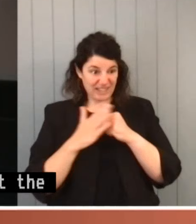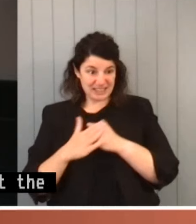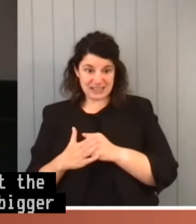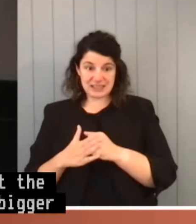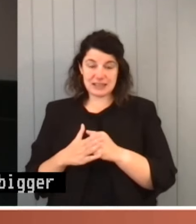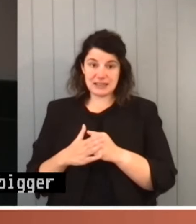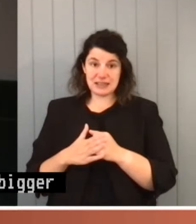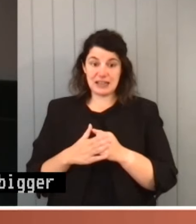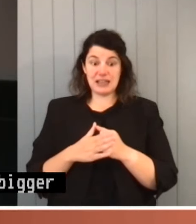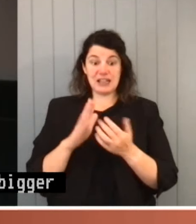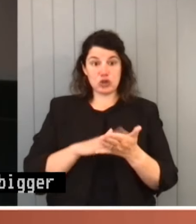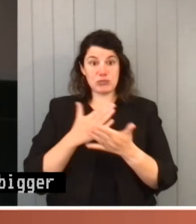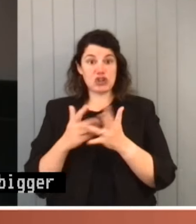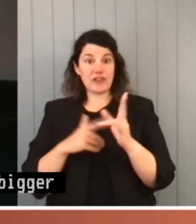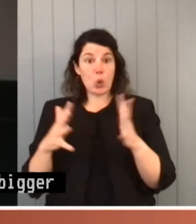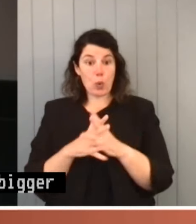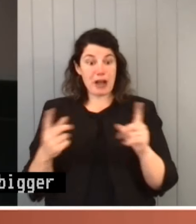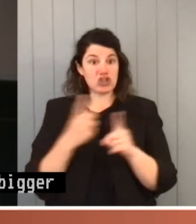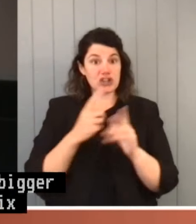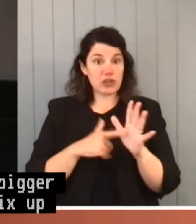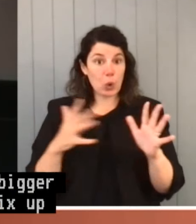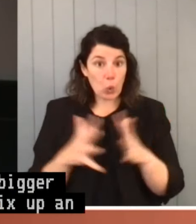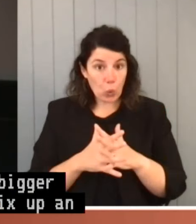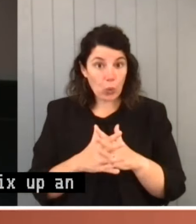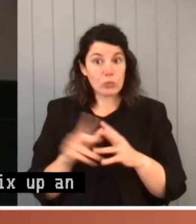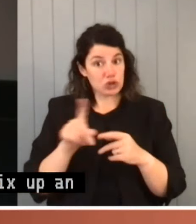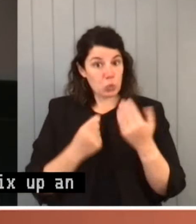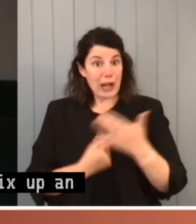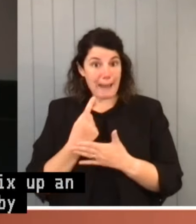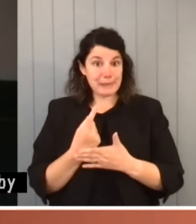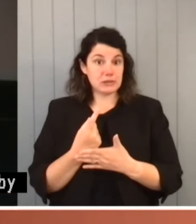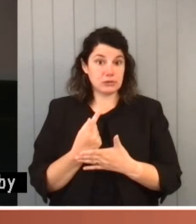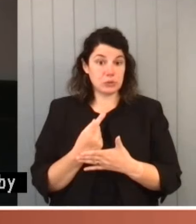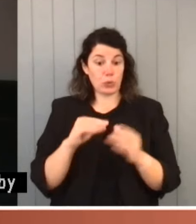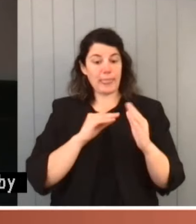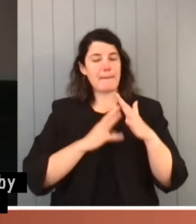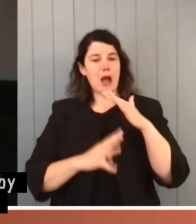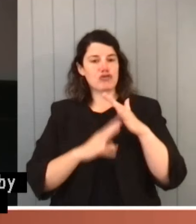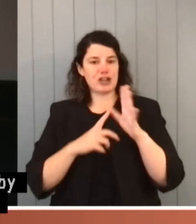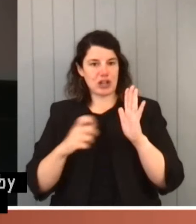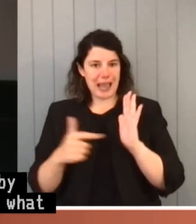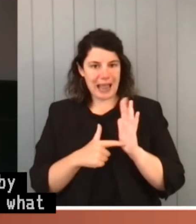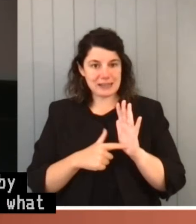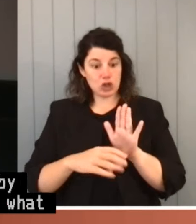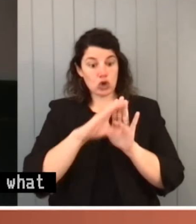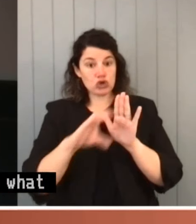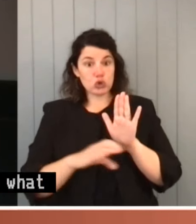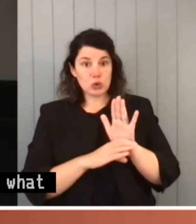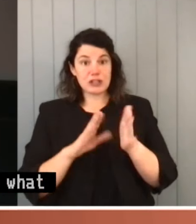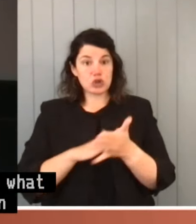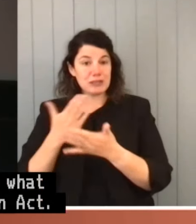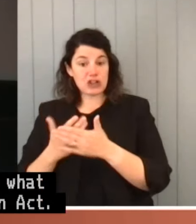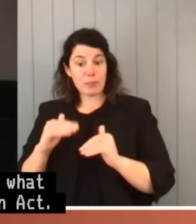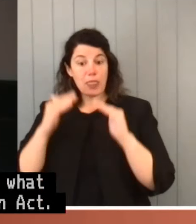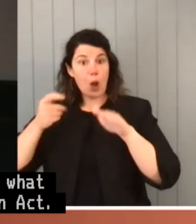interpretation of the law by changing the law, which is what happened with the Migration Act. Constitutional interpretation by the High Court